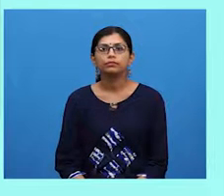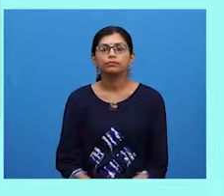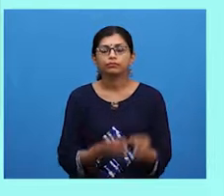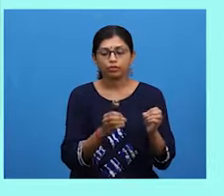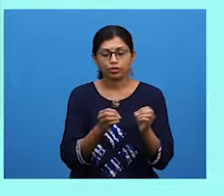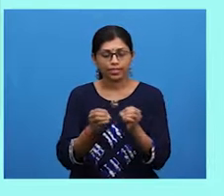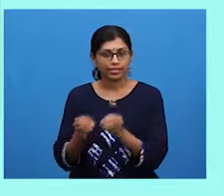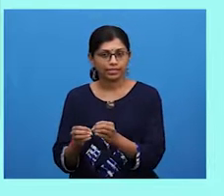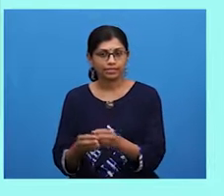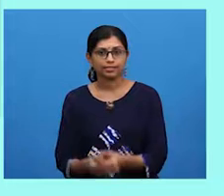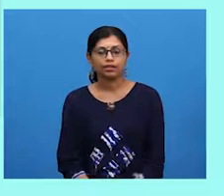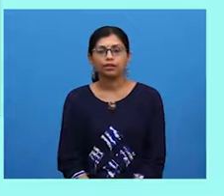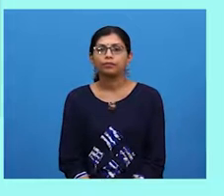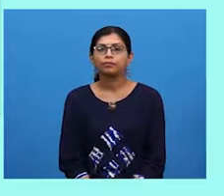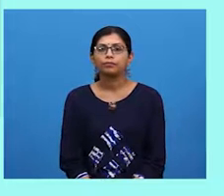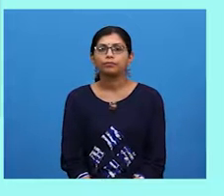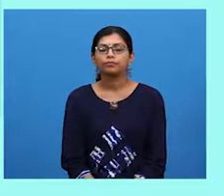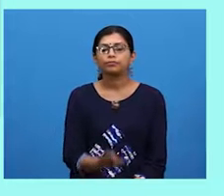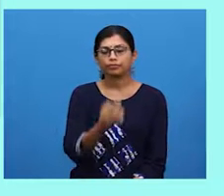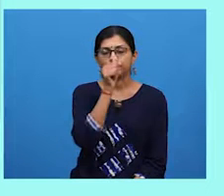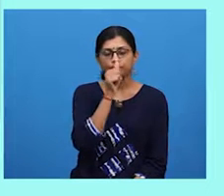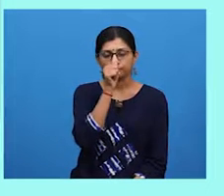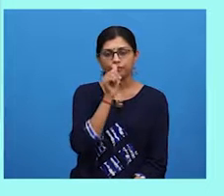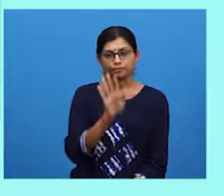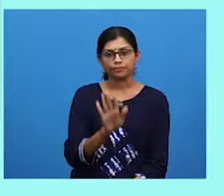patient. We will get through this.